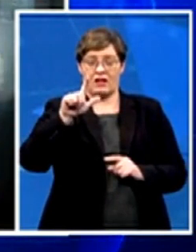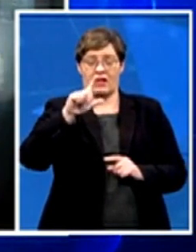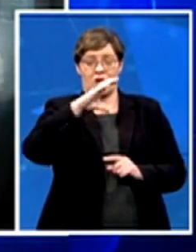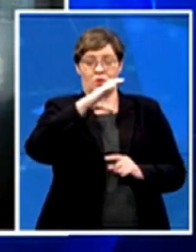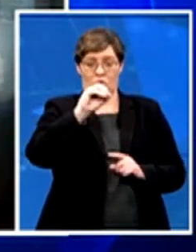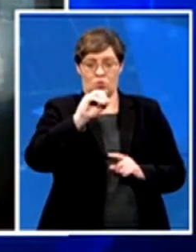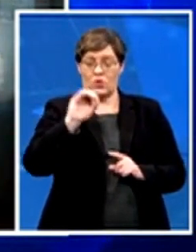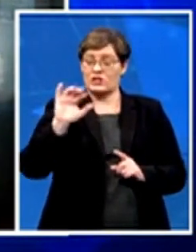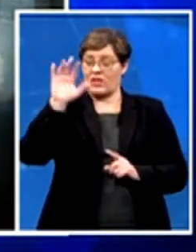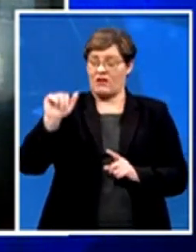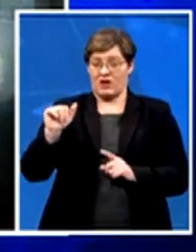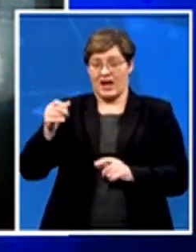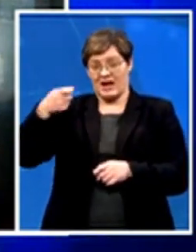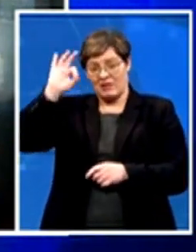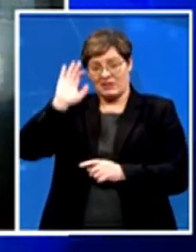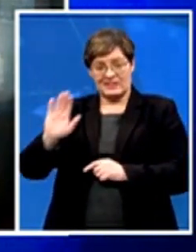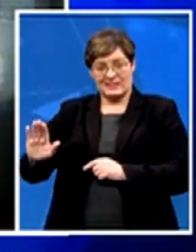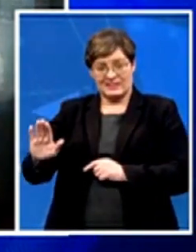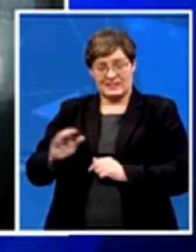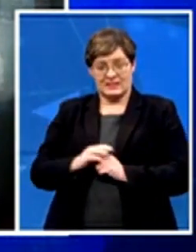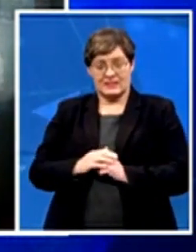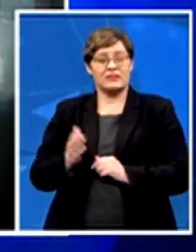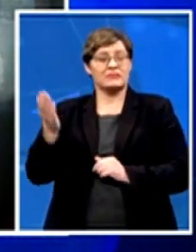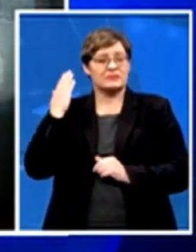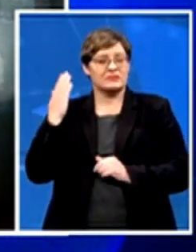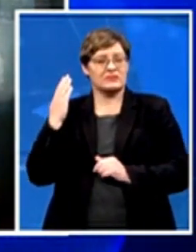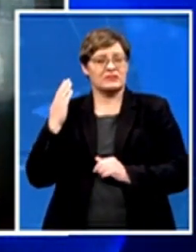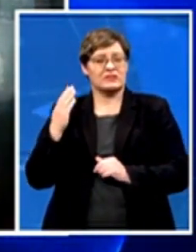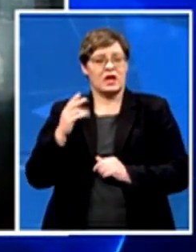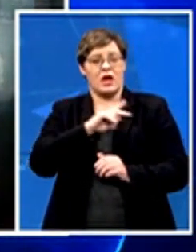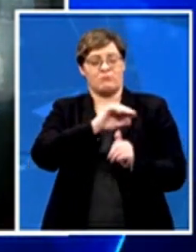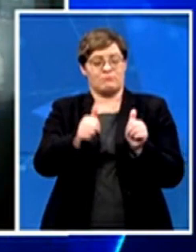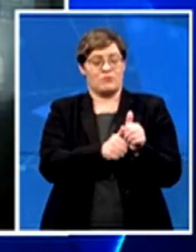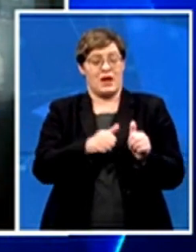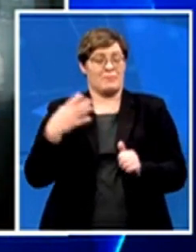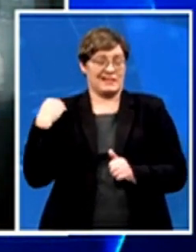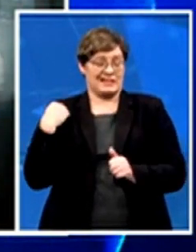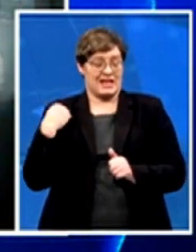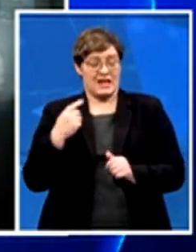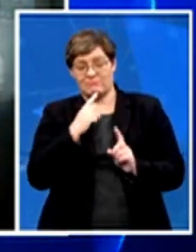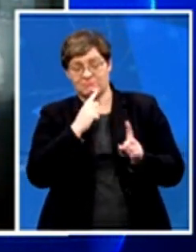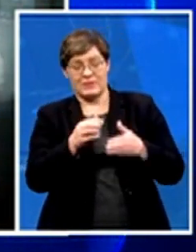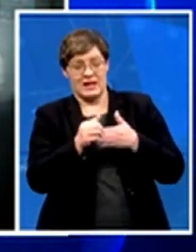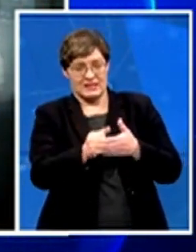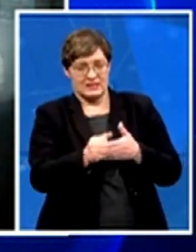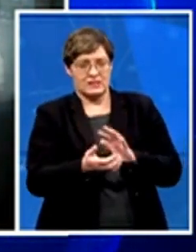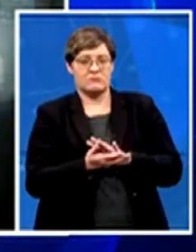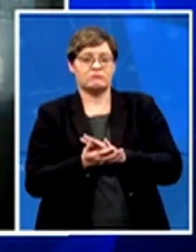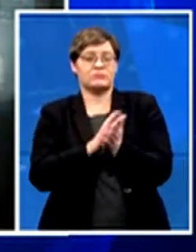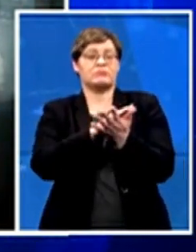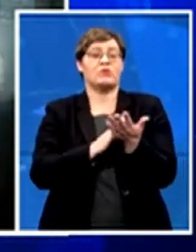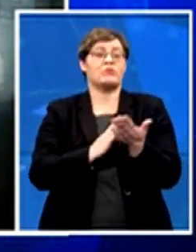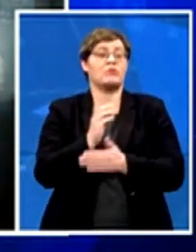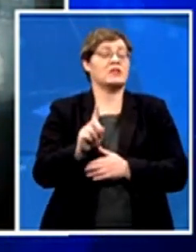the then prime minister, was destroyed by the fact that the SAP